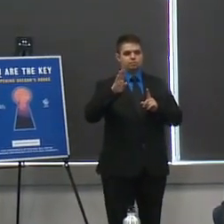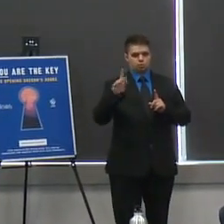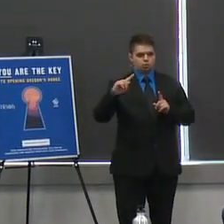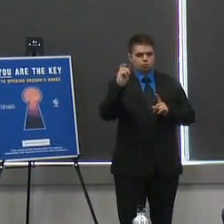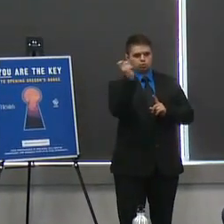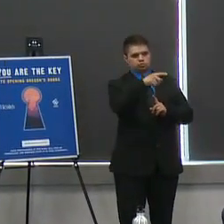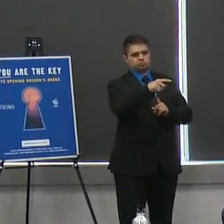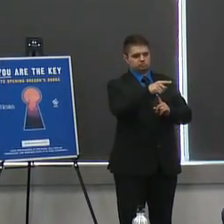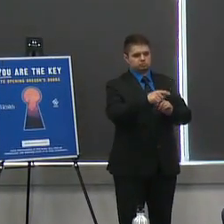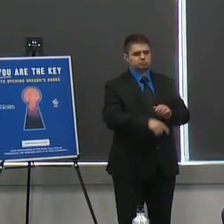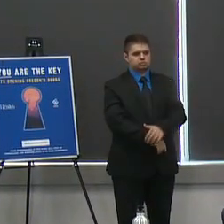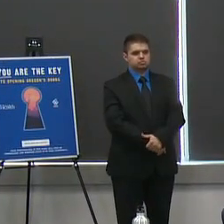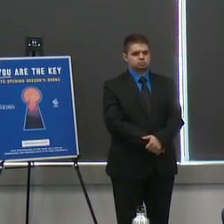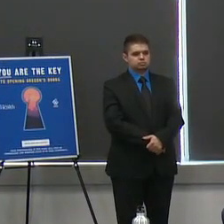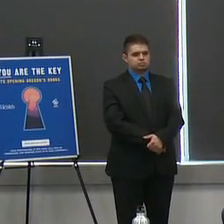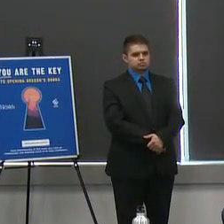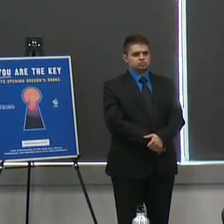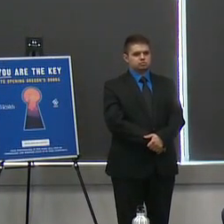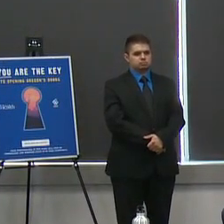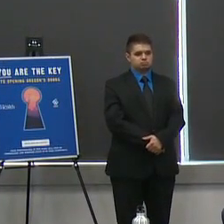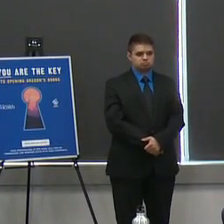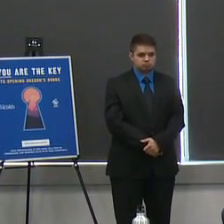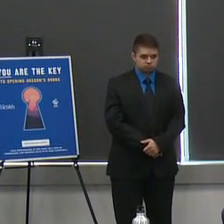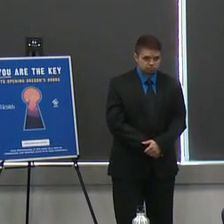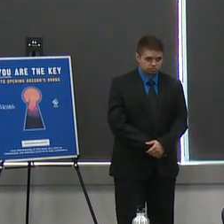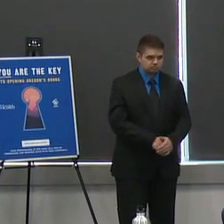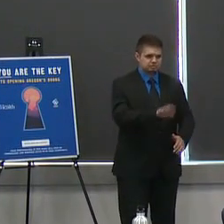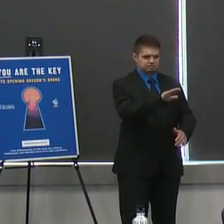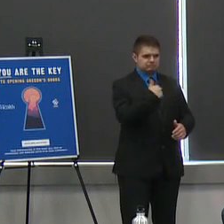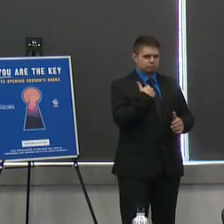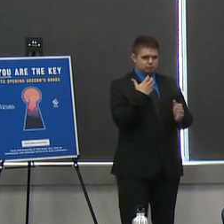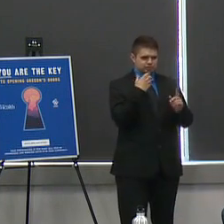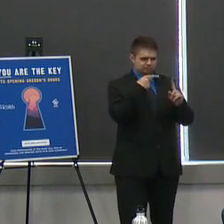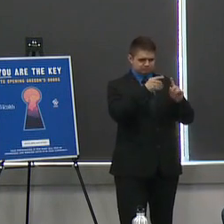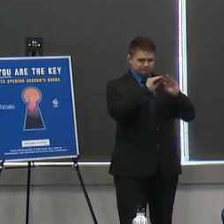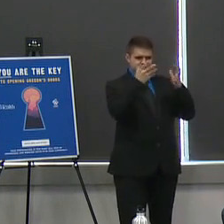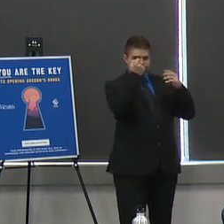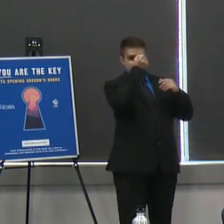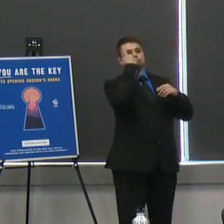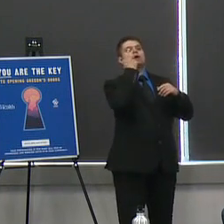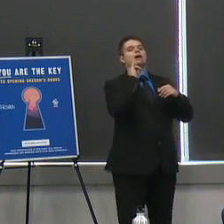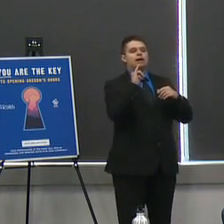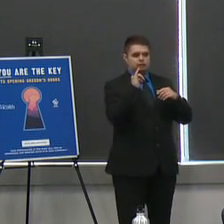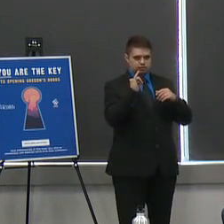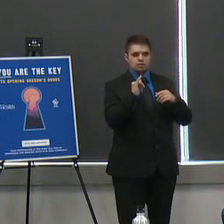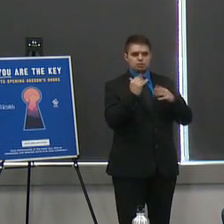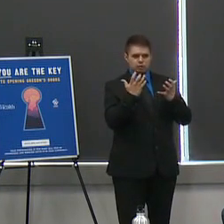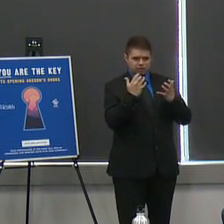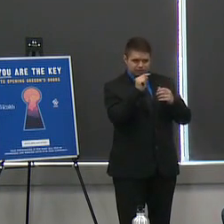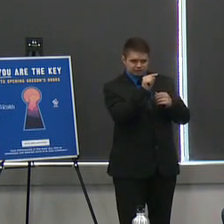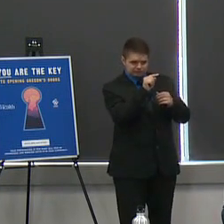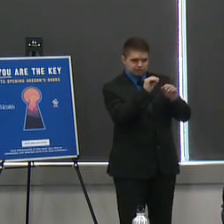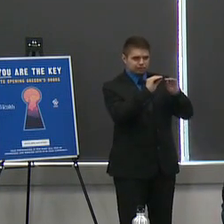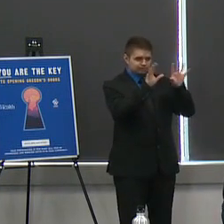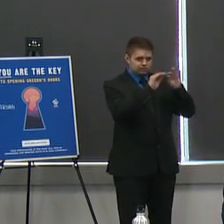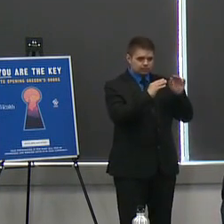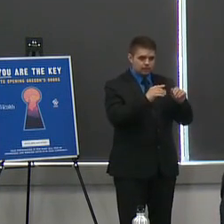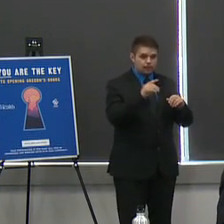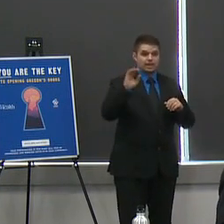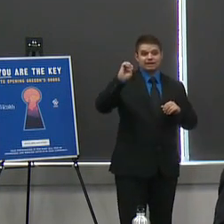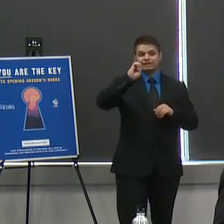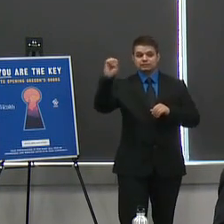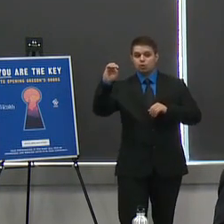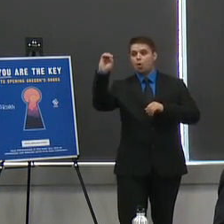hey thanks governor i just want to make sure i understand exactly which eastern oregon counties are you going to be zooming with today